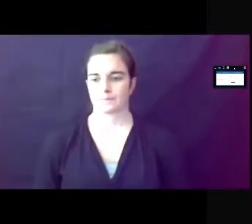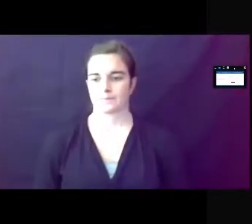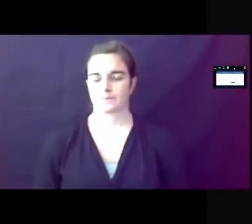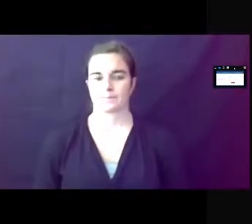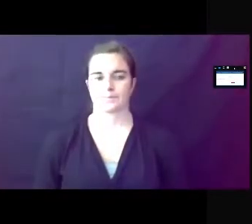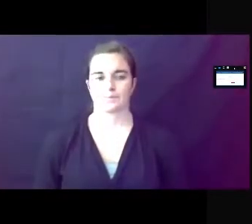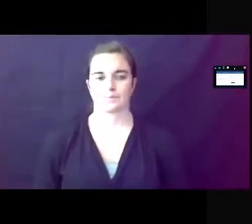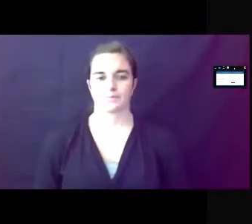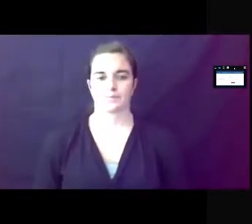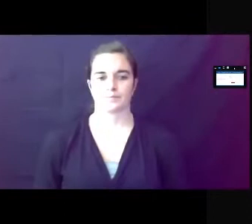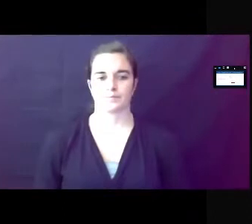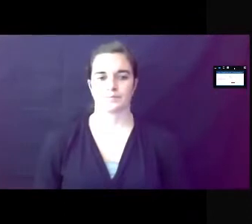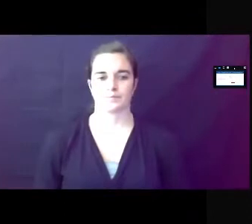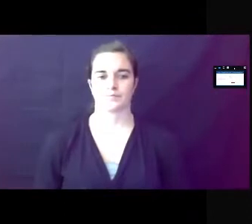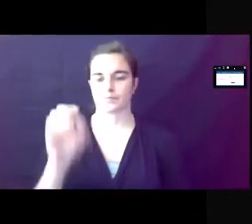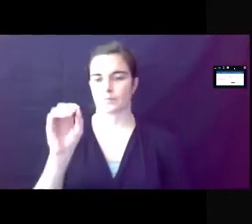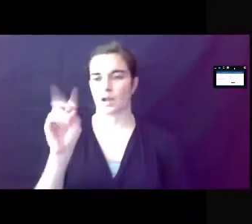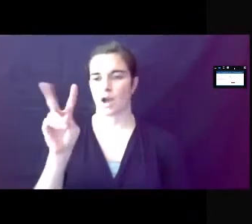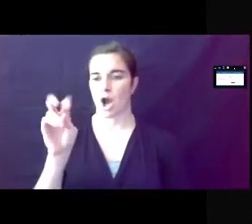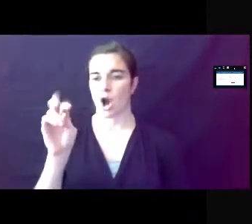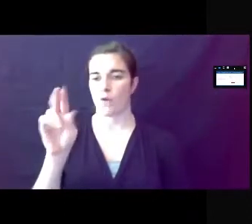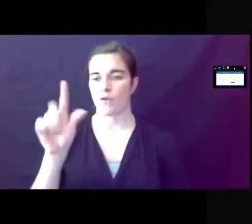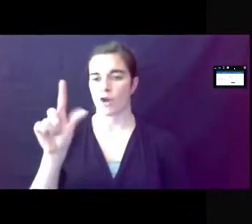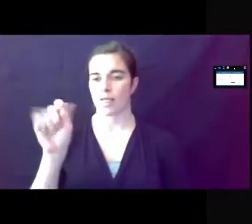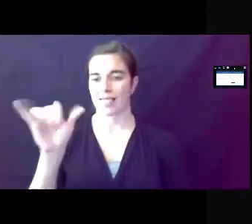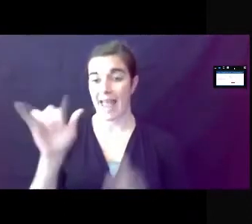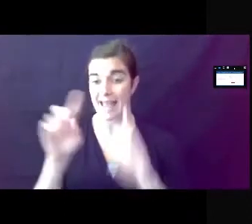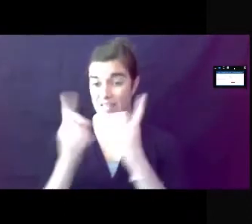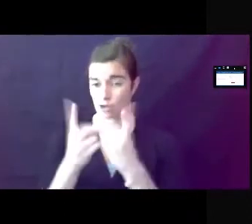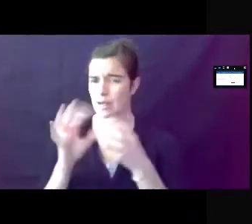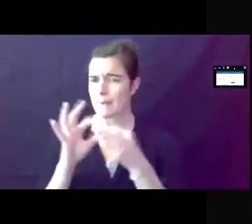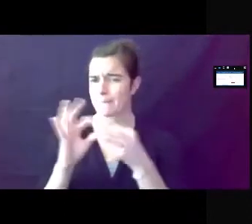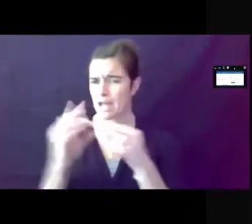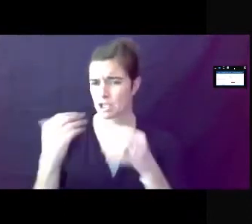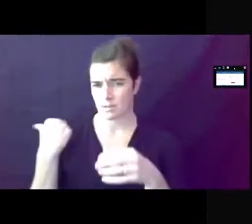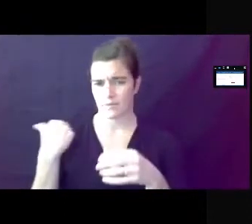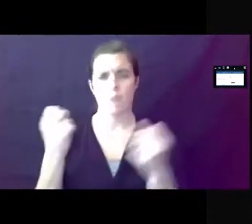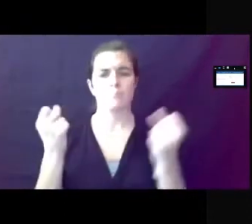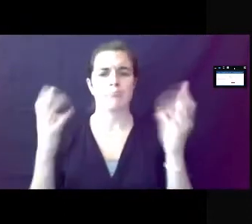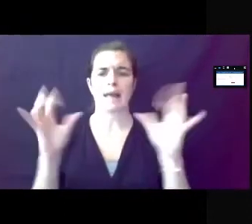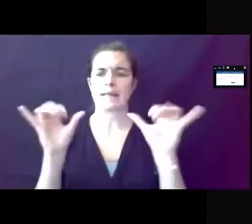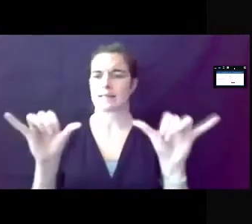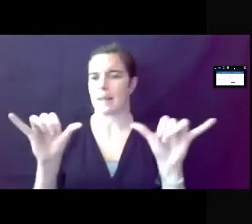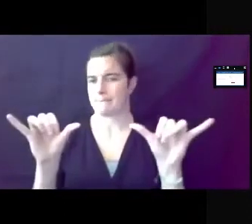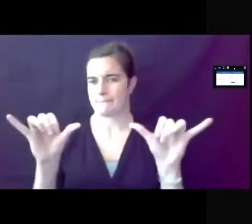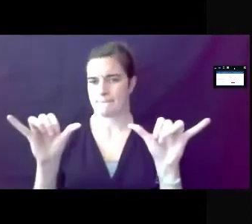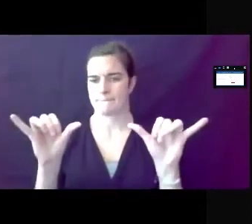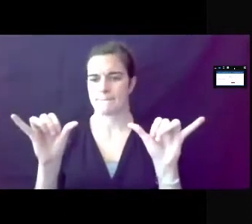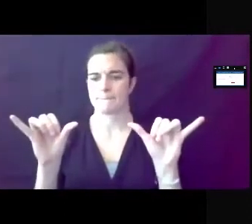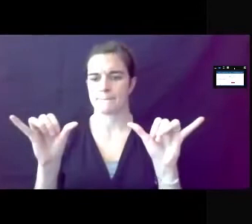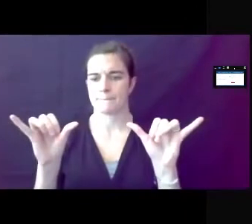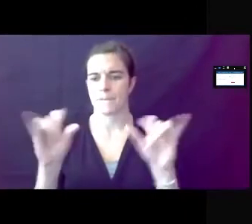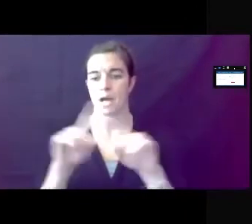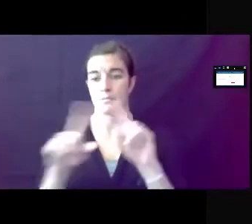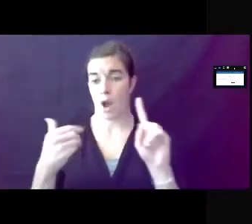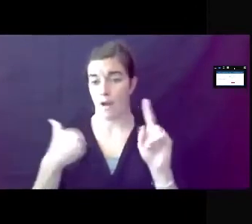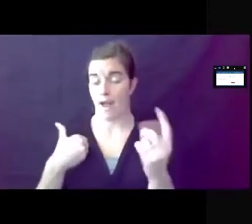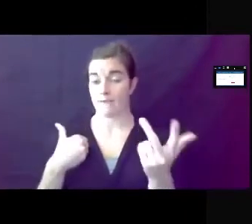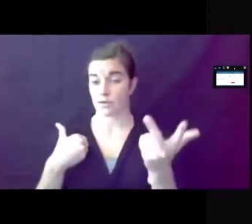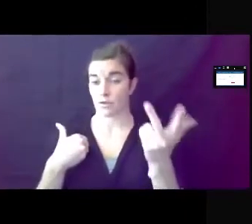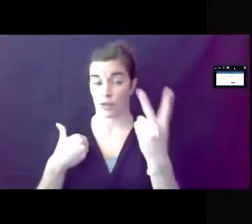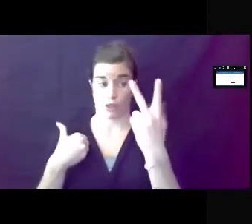our overlay districts as we mentioned before a lot remain in the same area but we do have three new